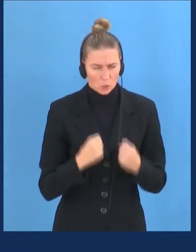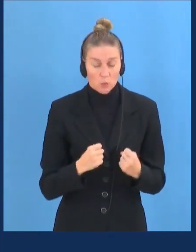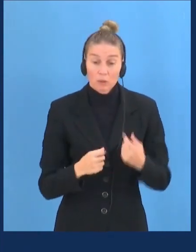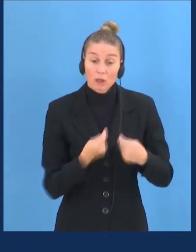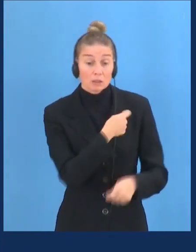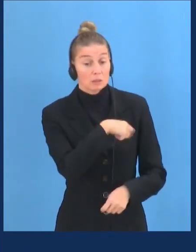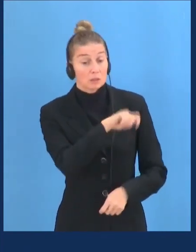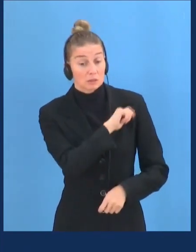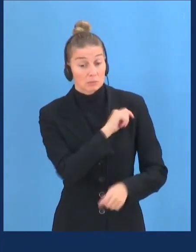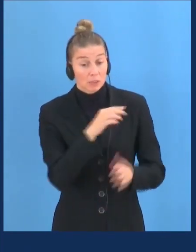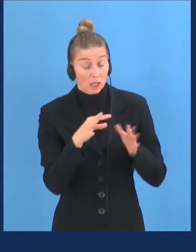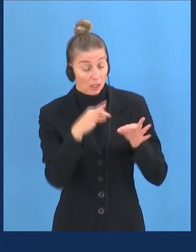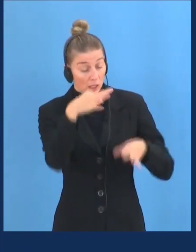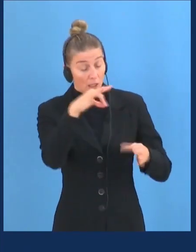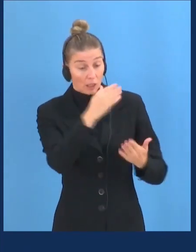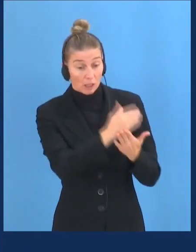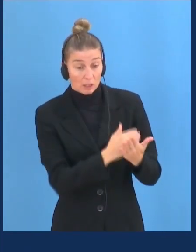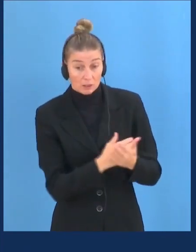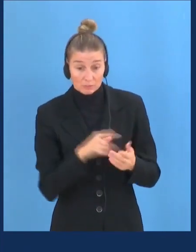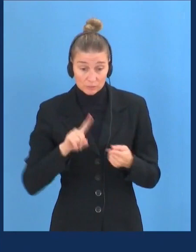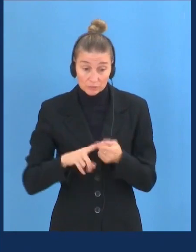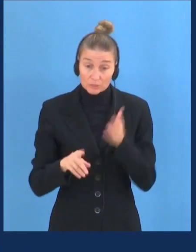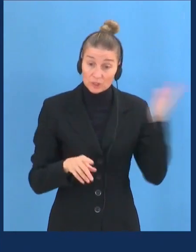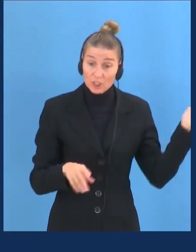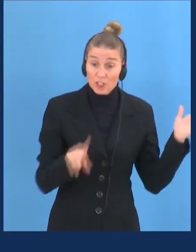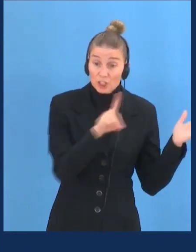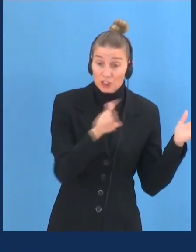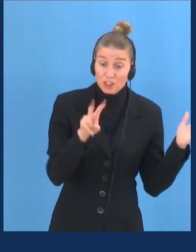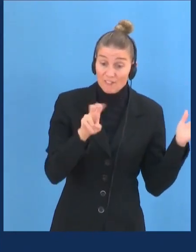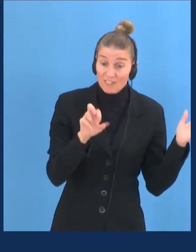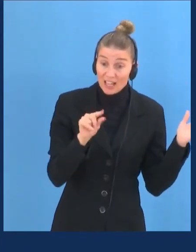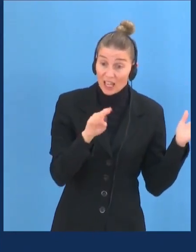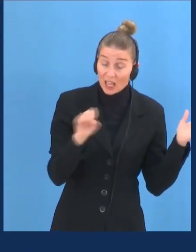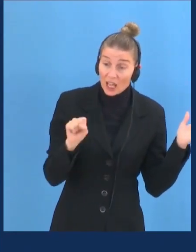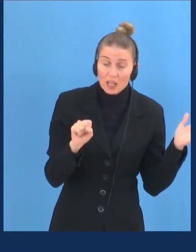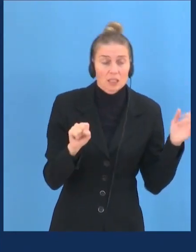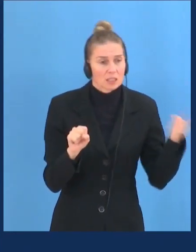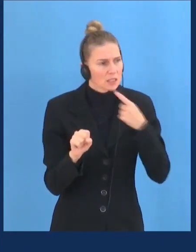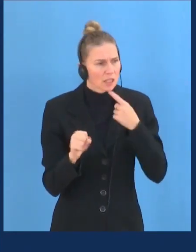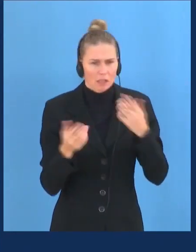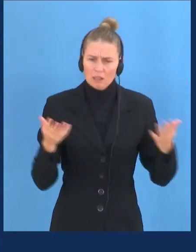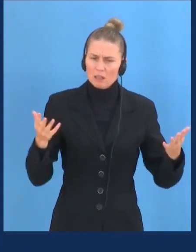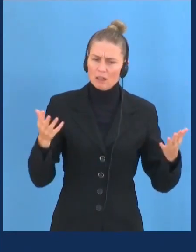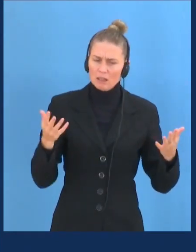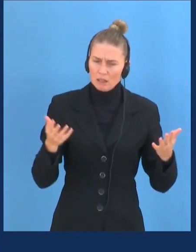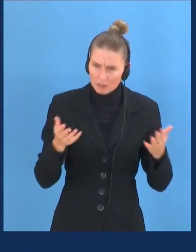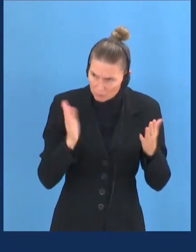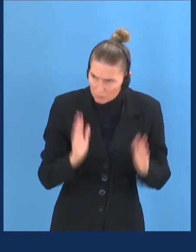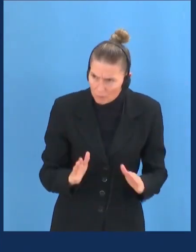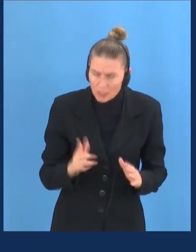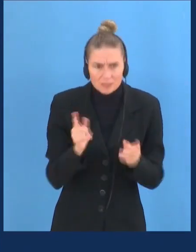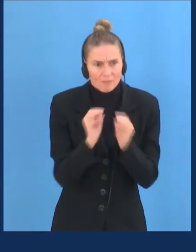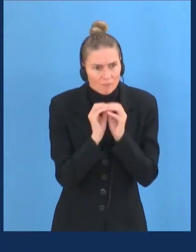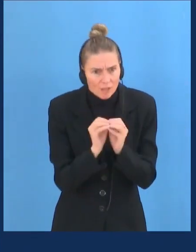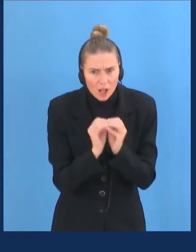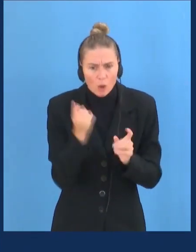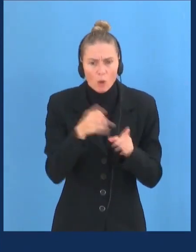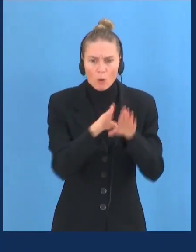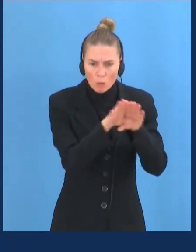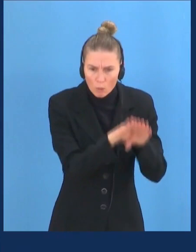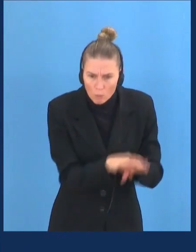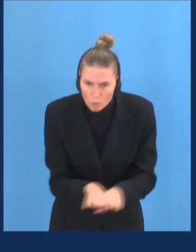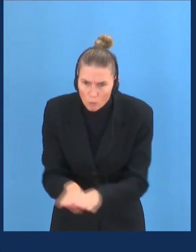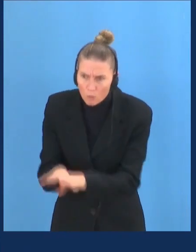stated in a letter to Mr. De Varen that the rapporteur's analysis seems to forget the value of having a common language as an instrument of